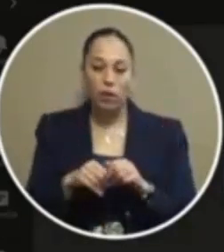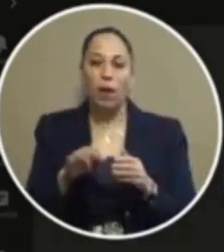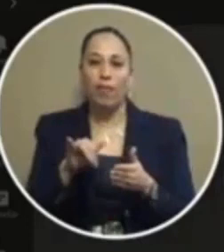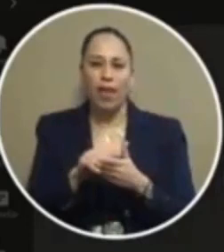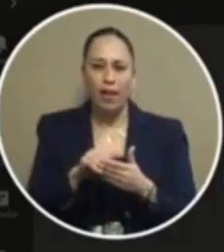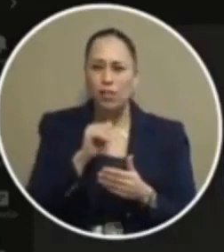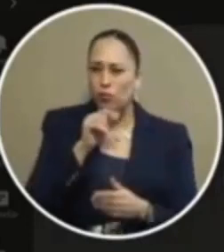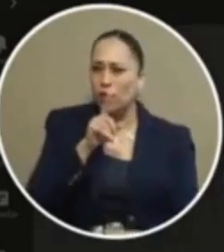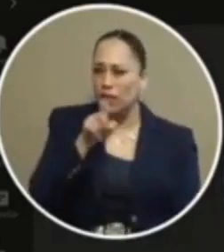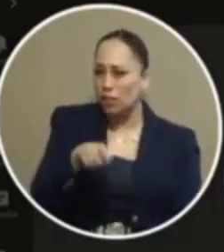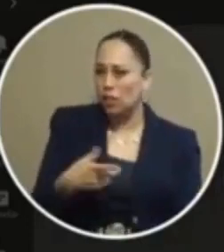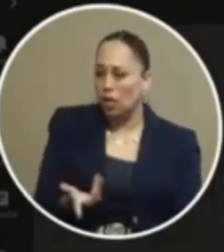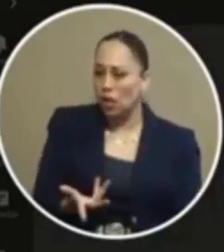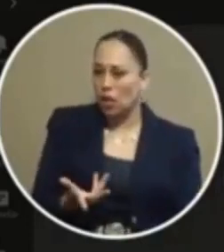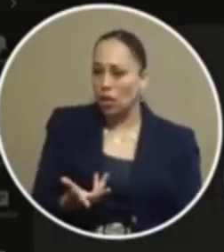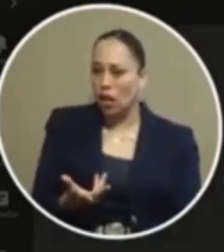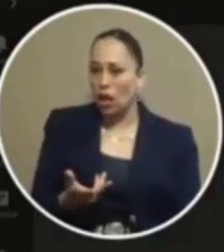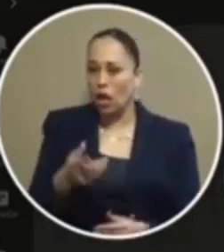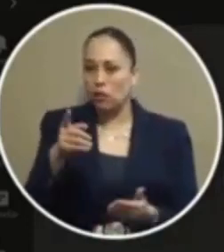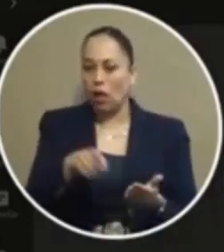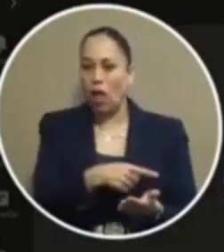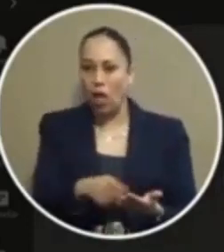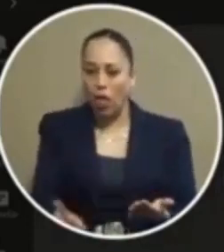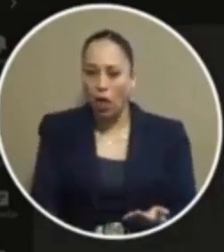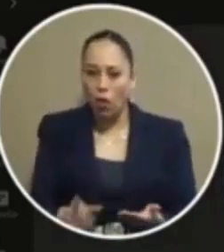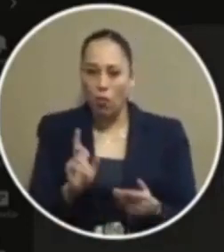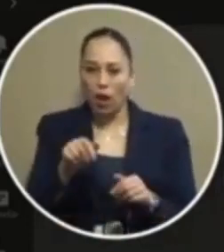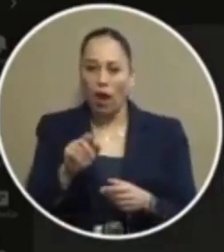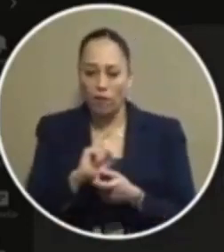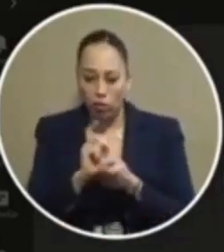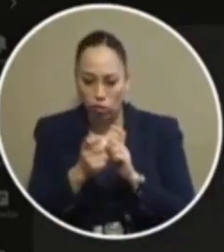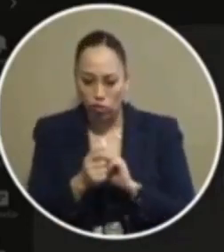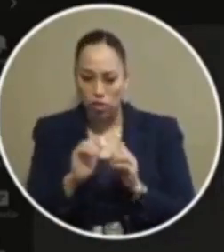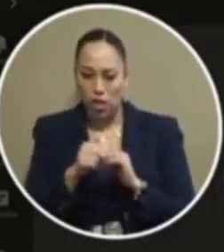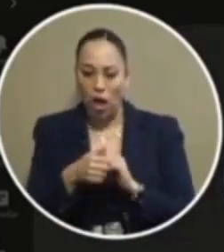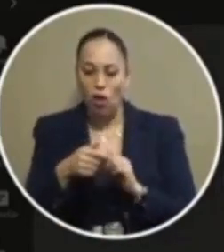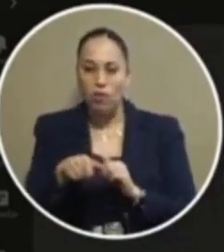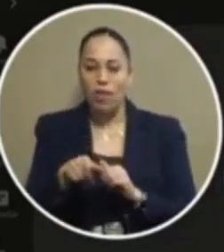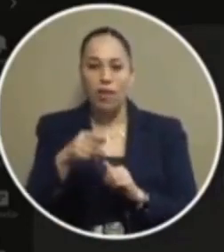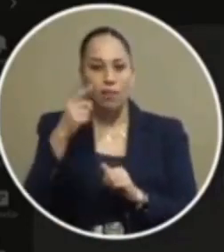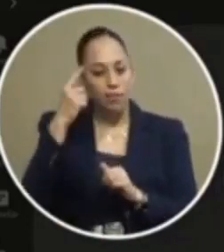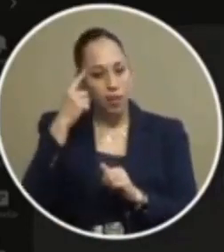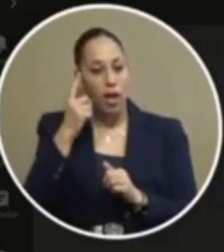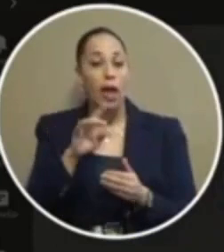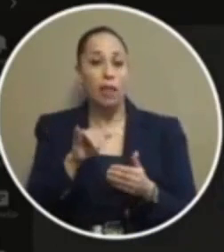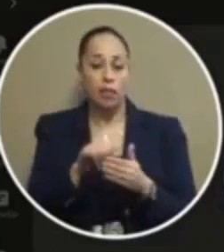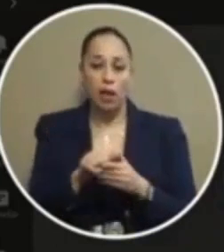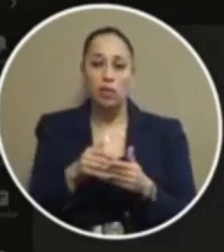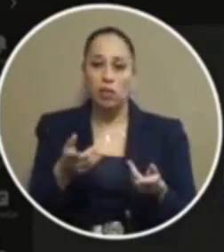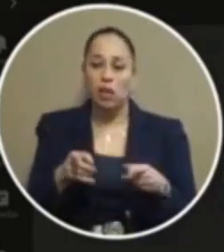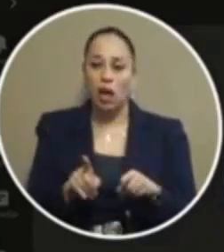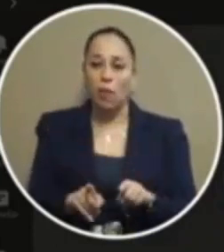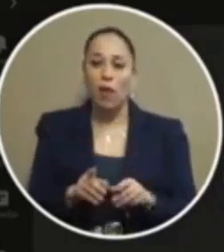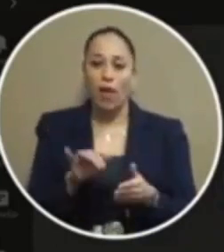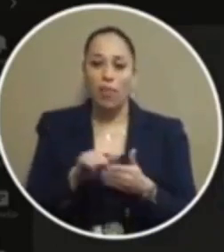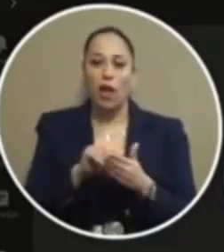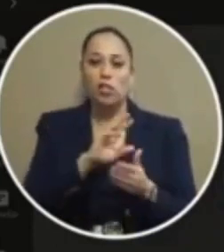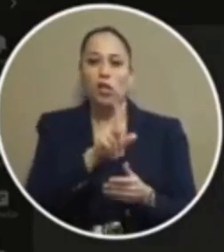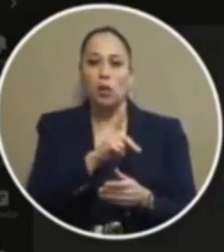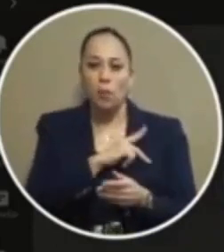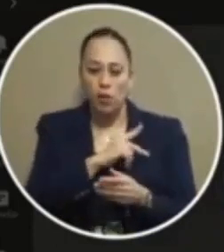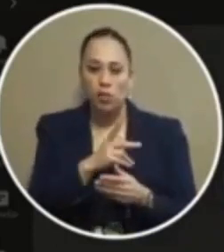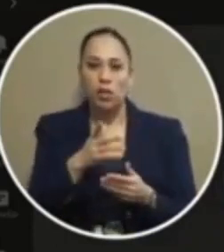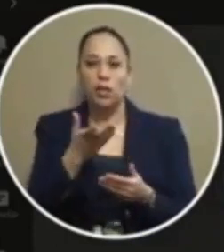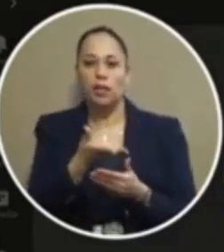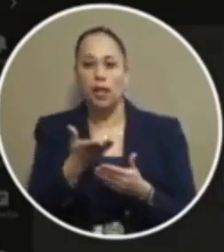unnecessary it's dehumanizing we have to change the way we think about these policies so that's who it benefits and there'll be a marginal tax there'll be